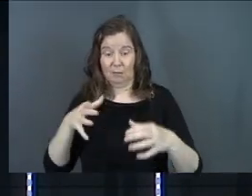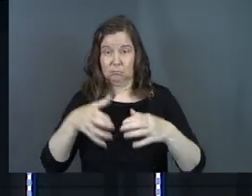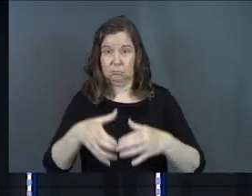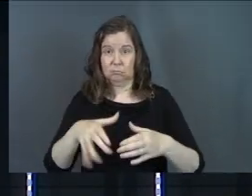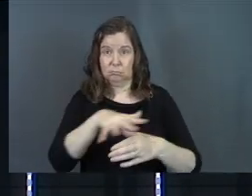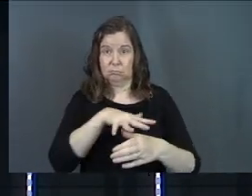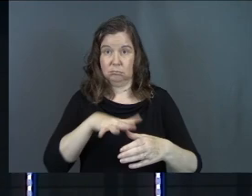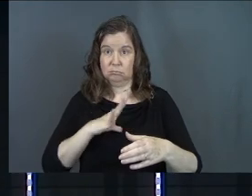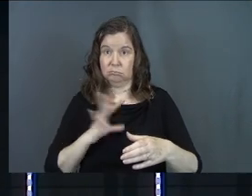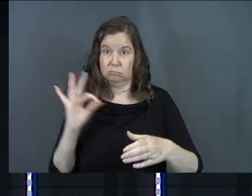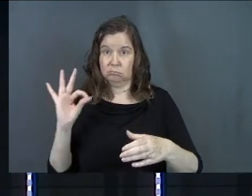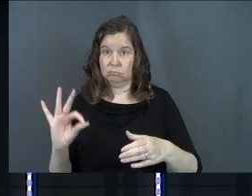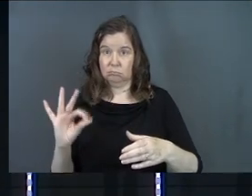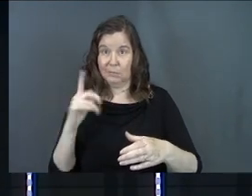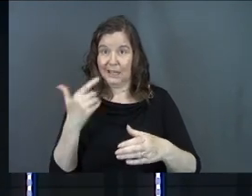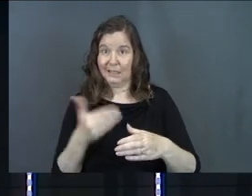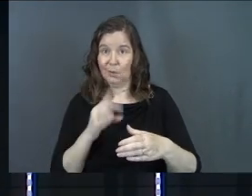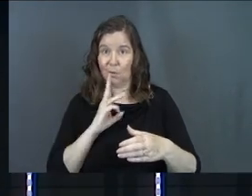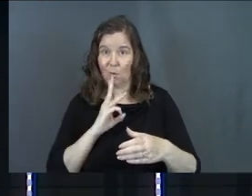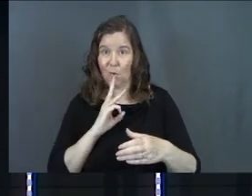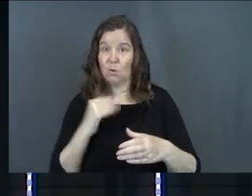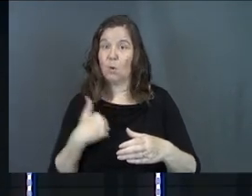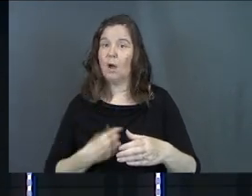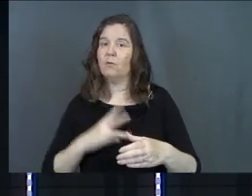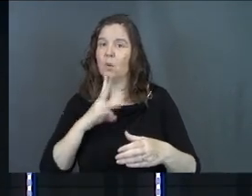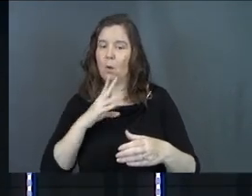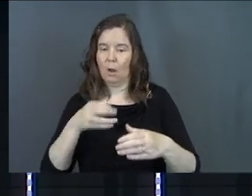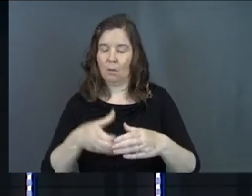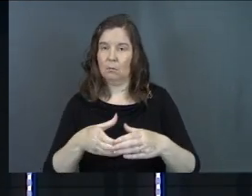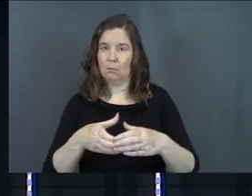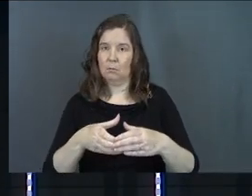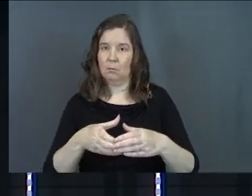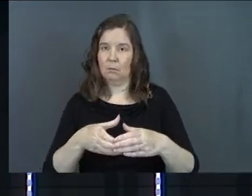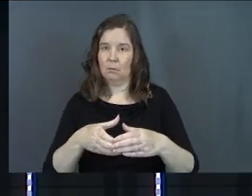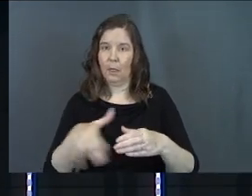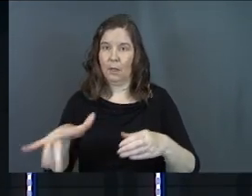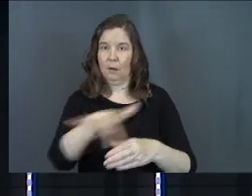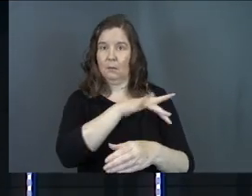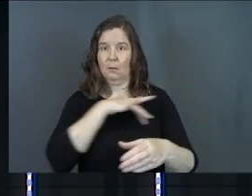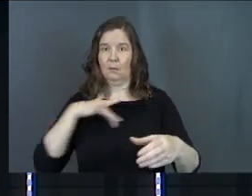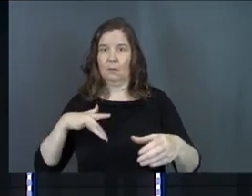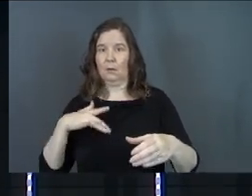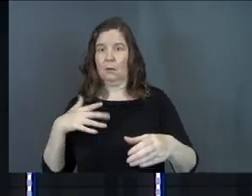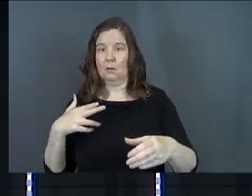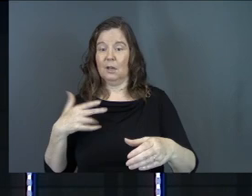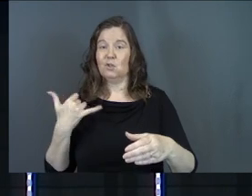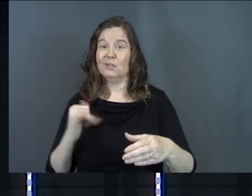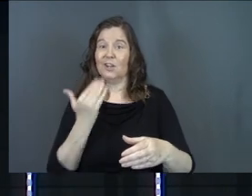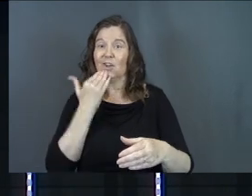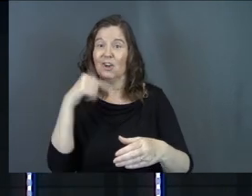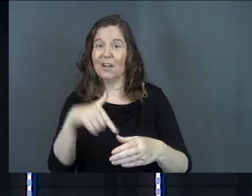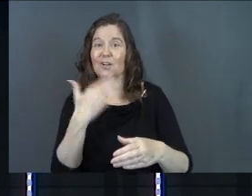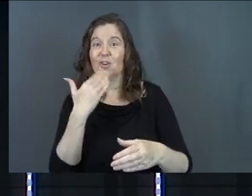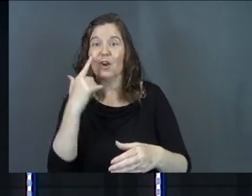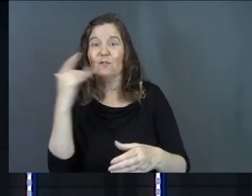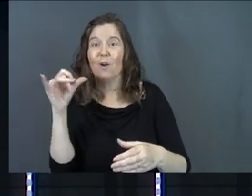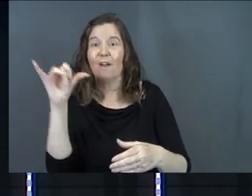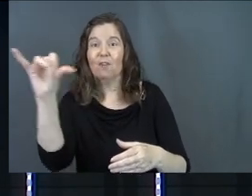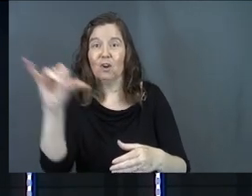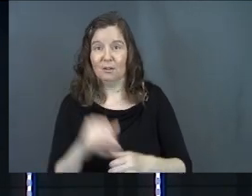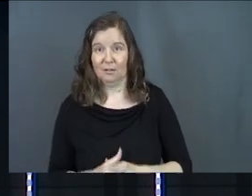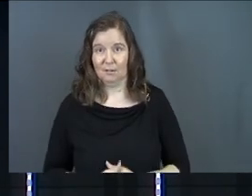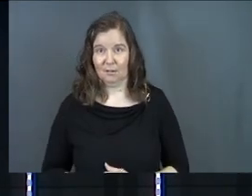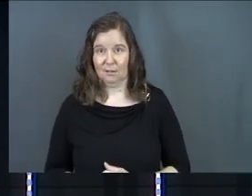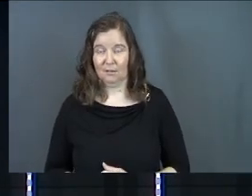not anywhere else. You've got the water in the midst of hostility, and you're still good. And you're good forever.